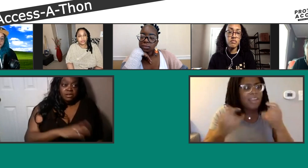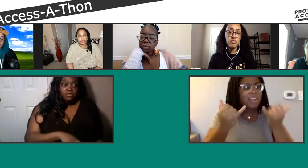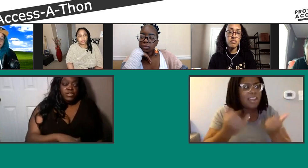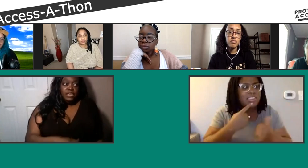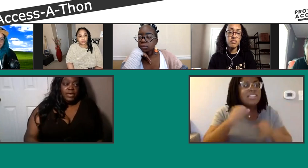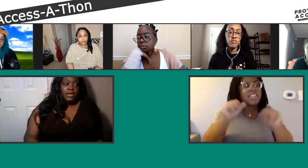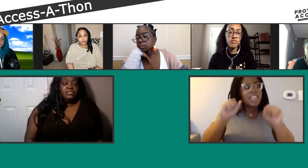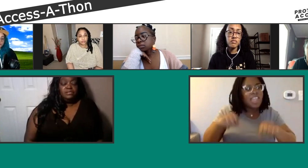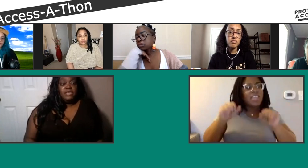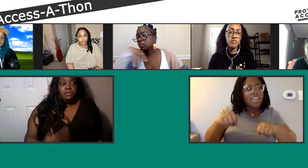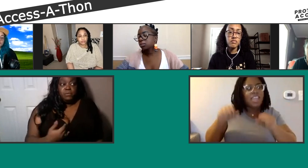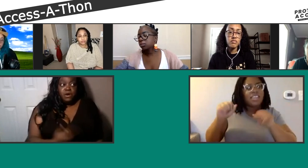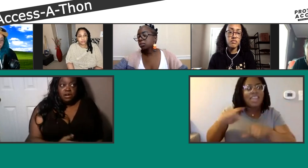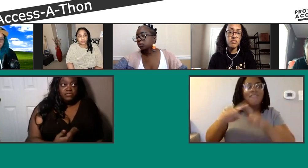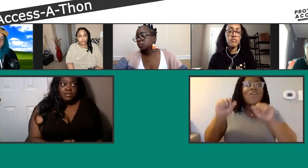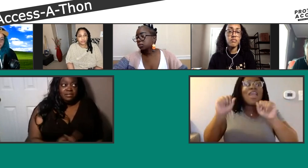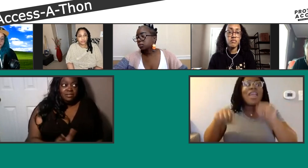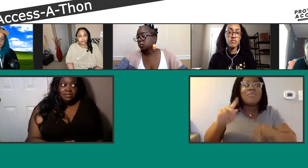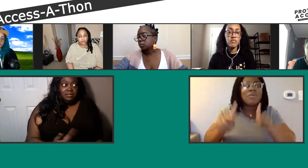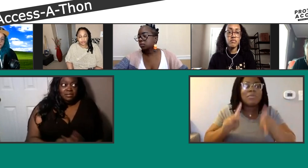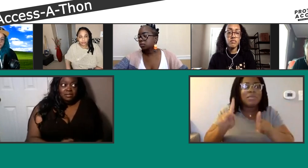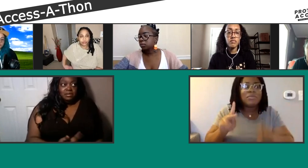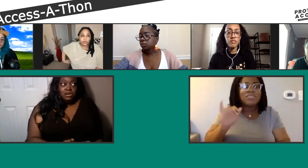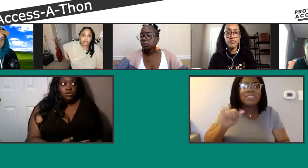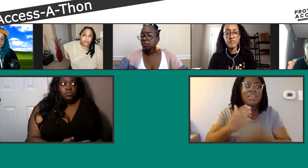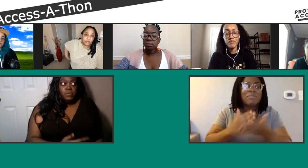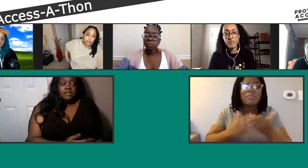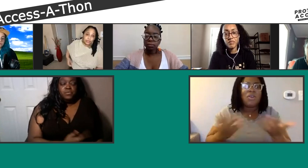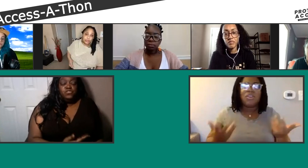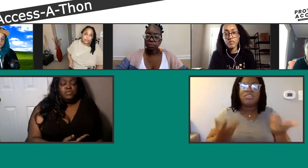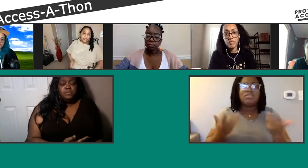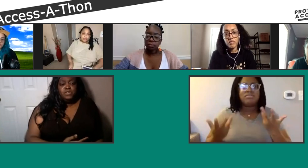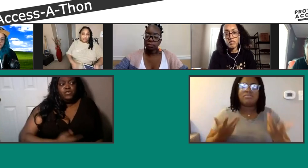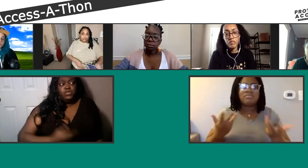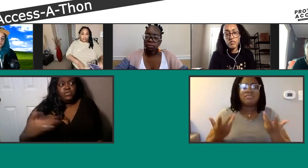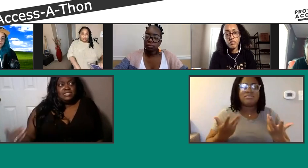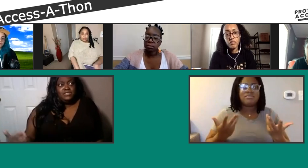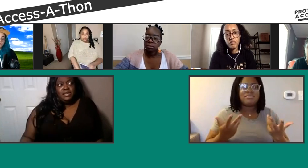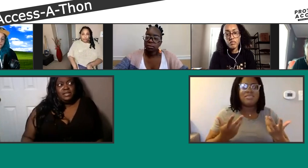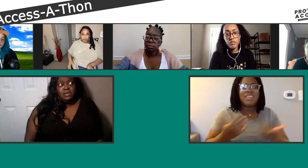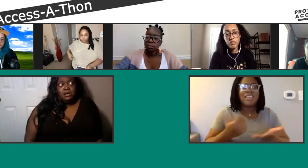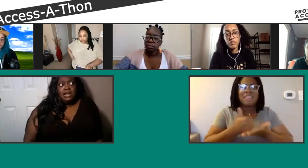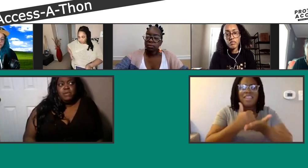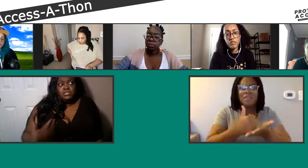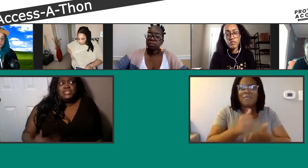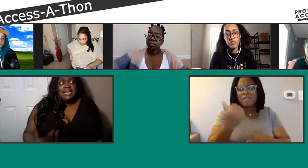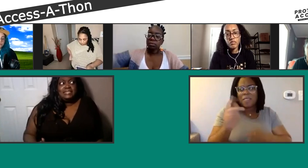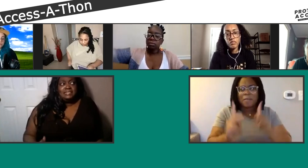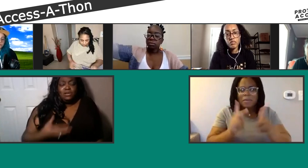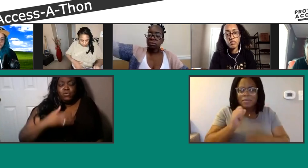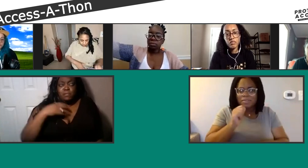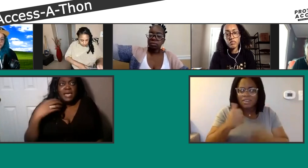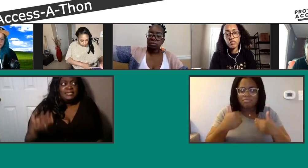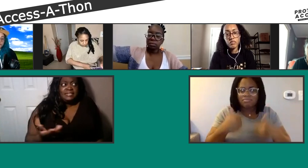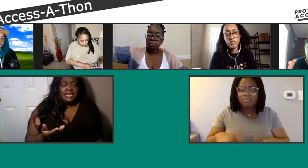video health. So that part of it, you know, made improvements, but for the rest of it, you know, and I'm also in Texas,